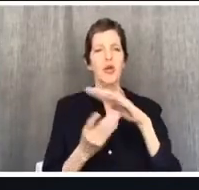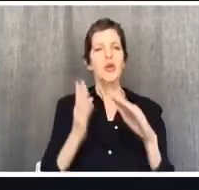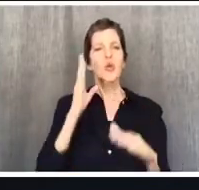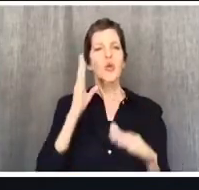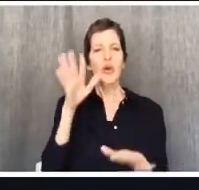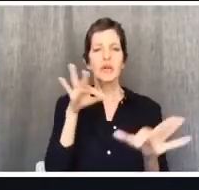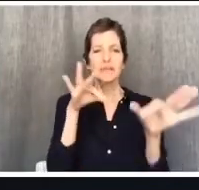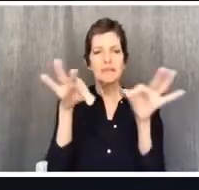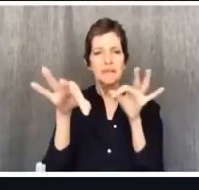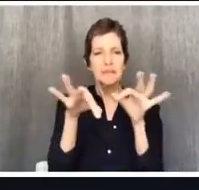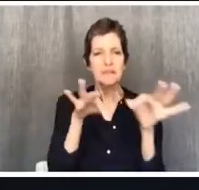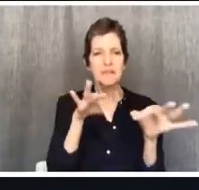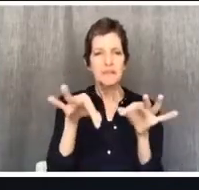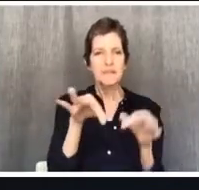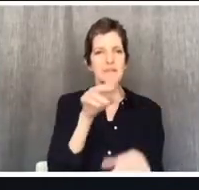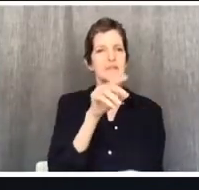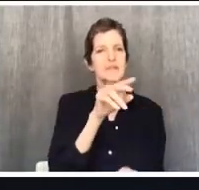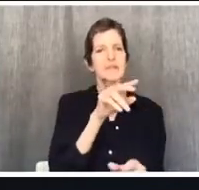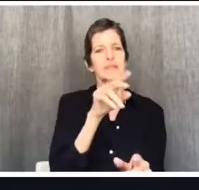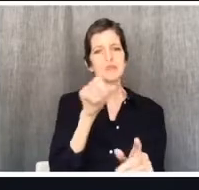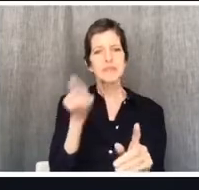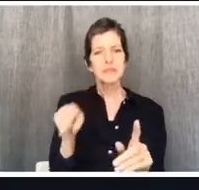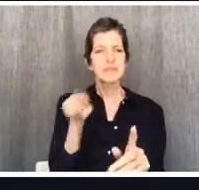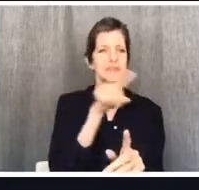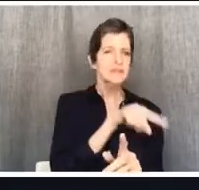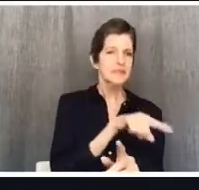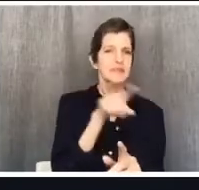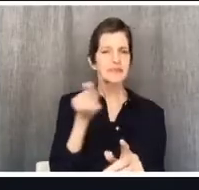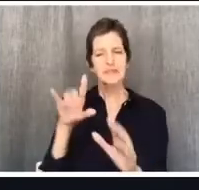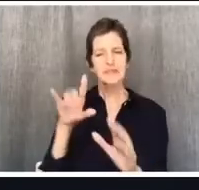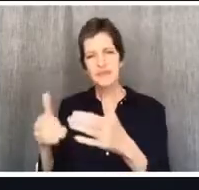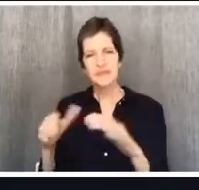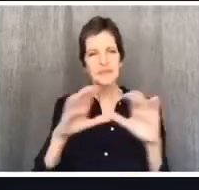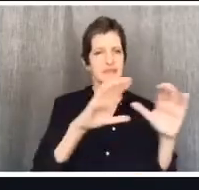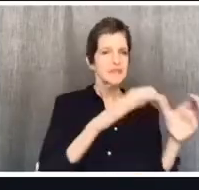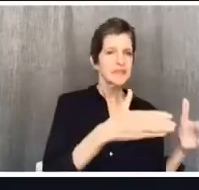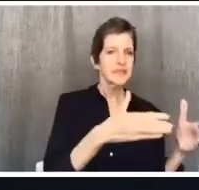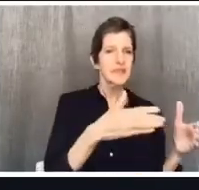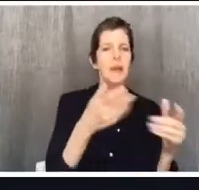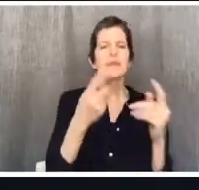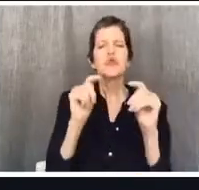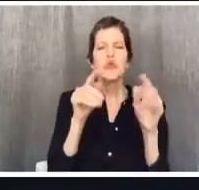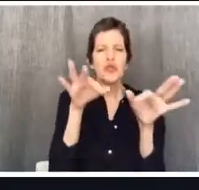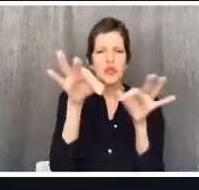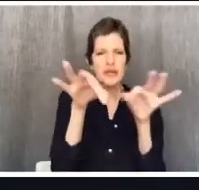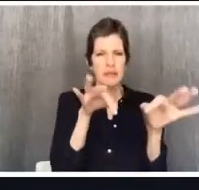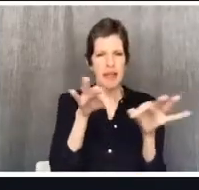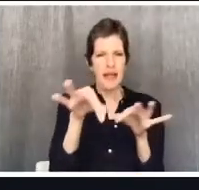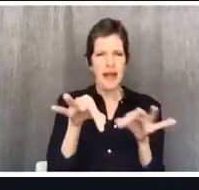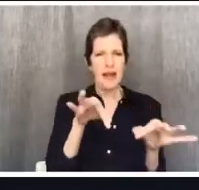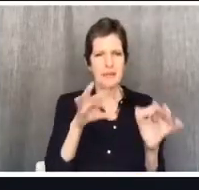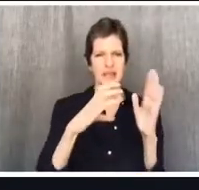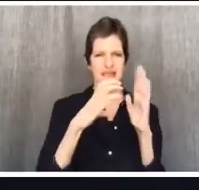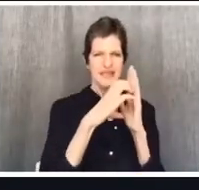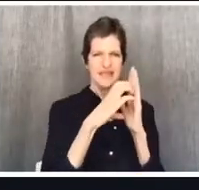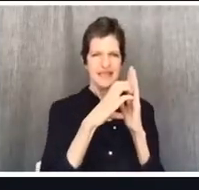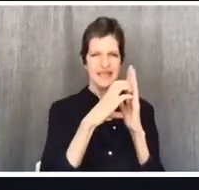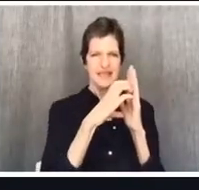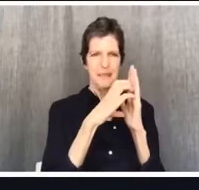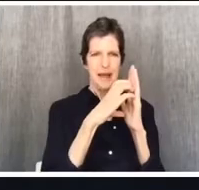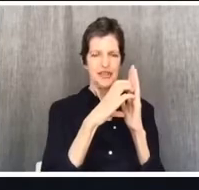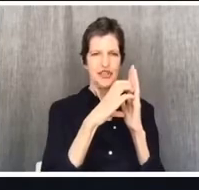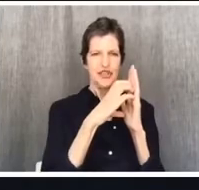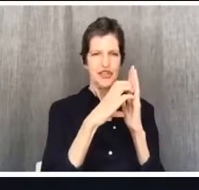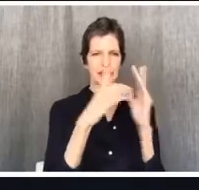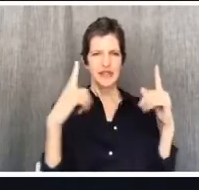back and forth. I'm going to try and carefully walk through with you when he's addressing one figure and when he is addressing the other. And really what this